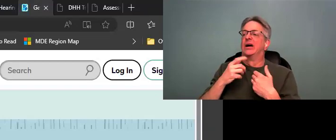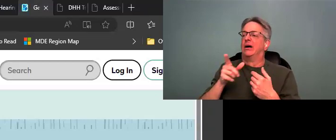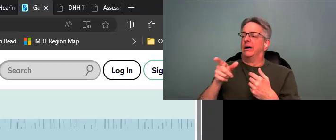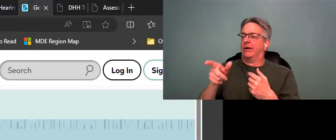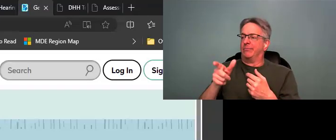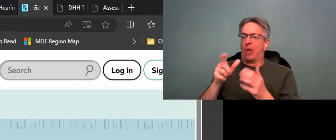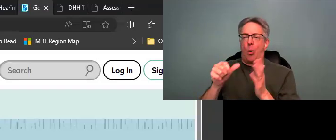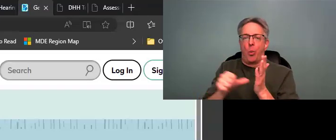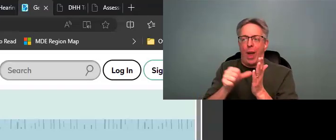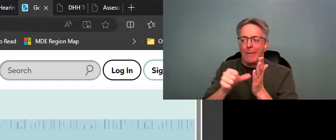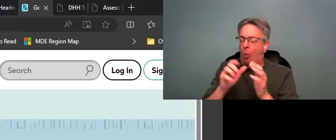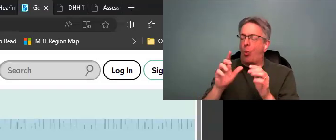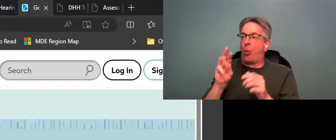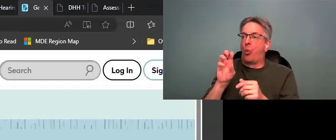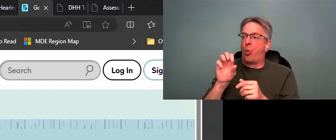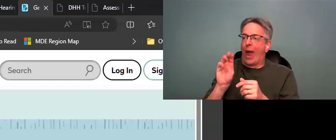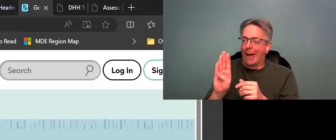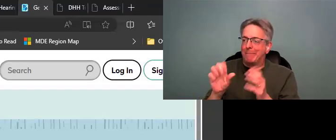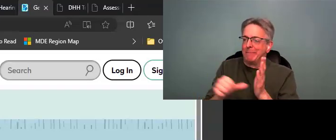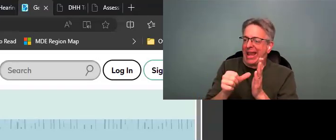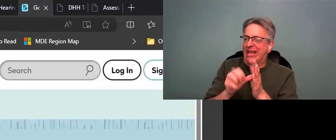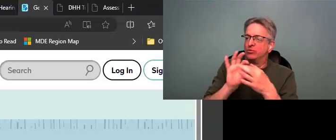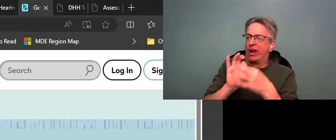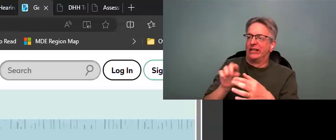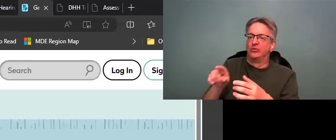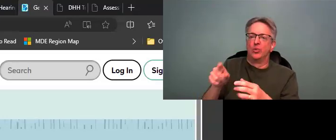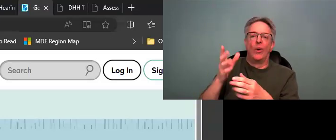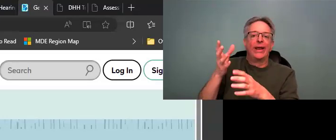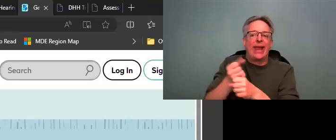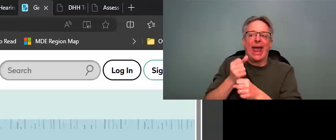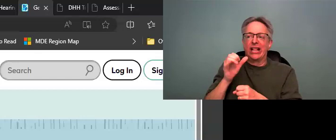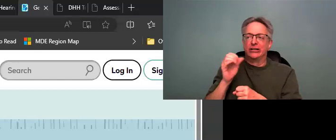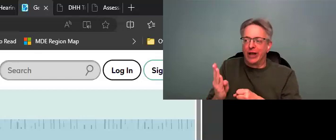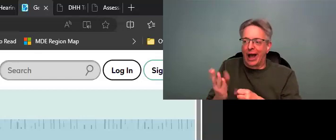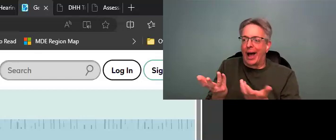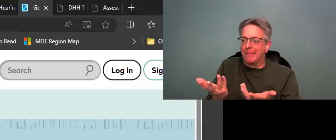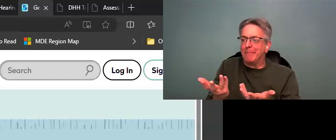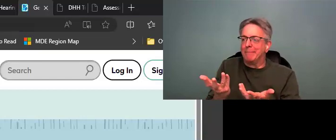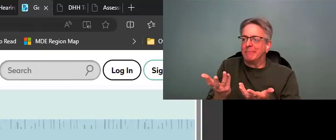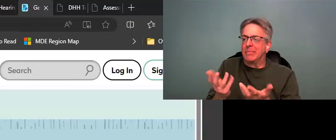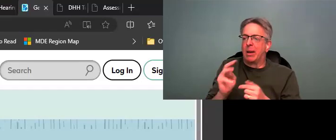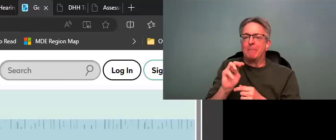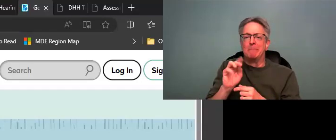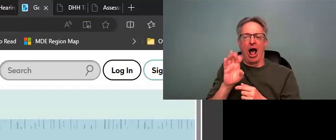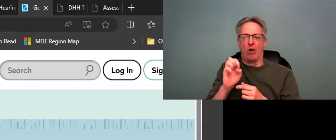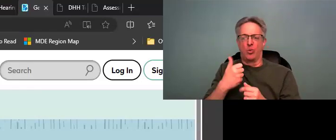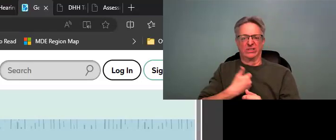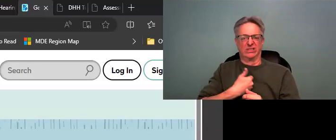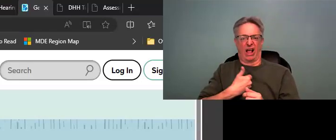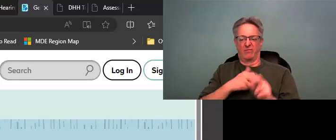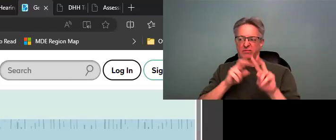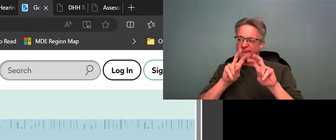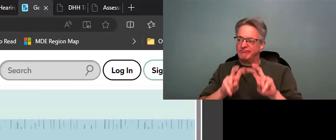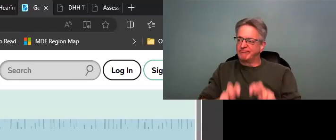They also have a webpage relating to getting a job